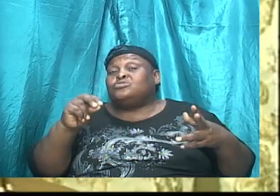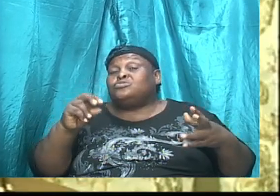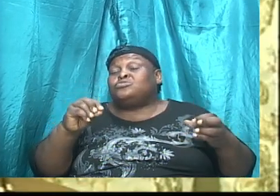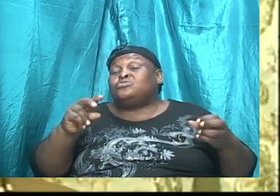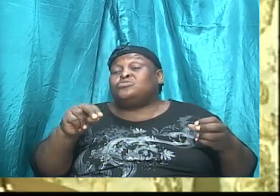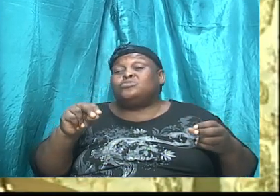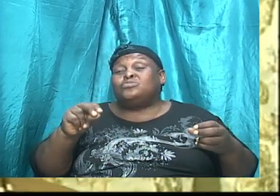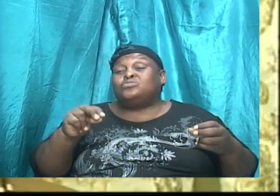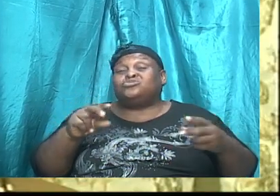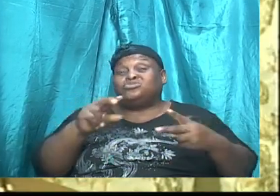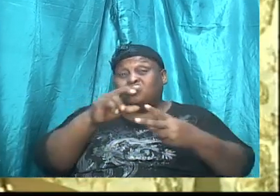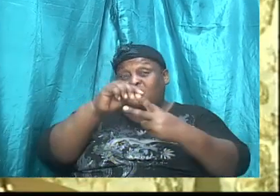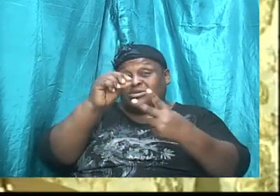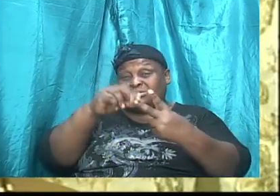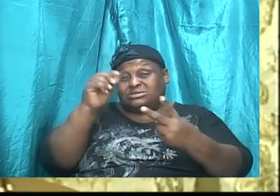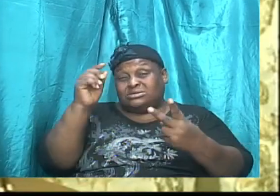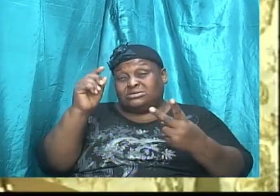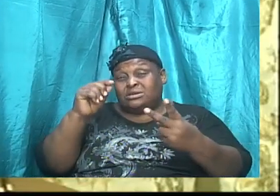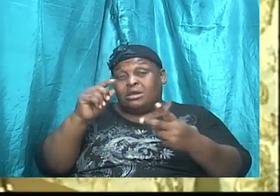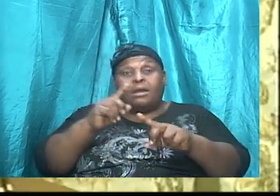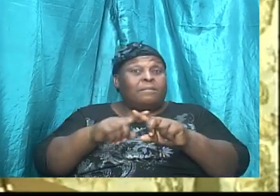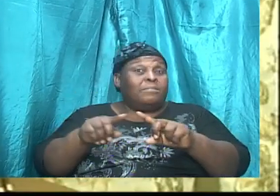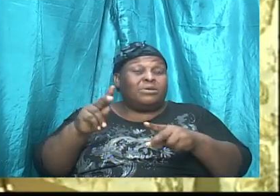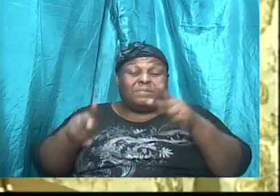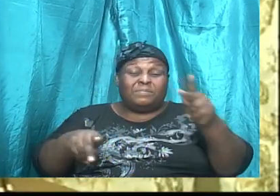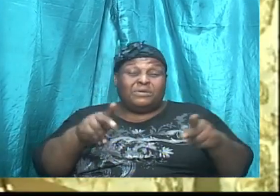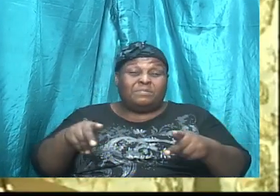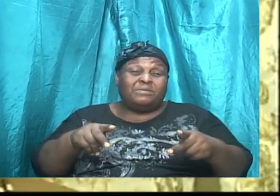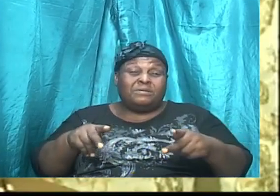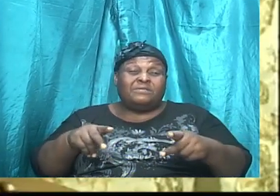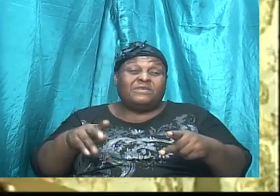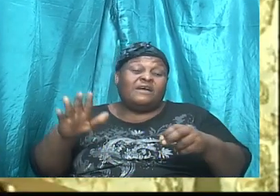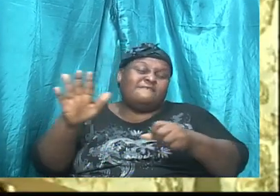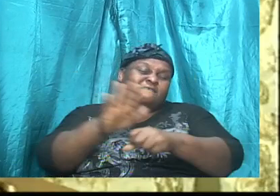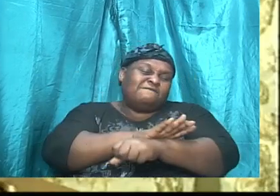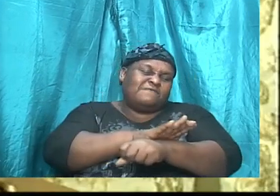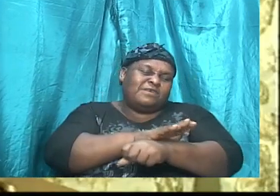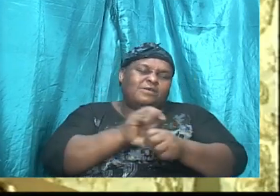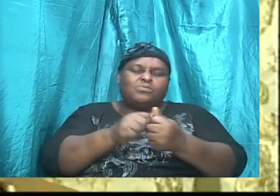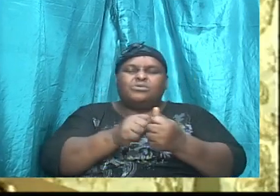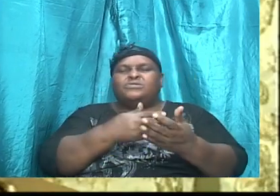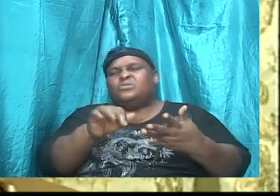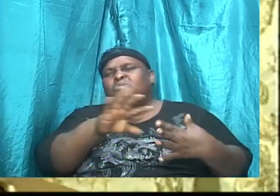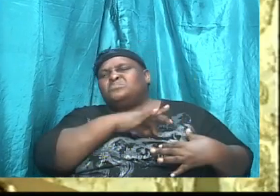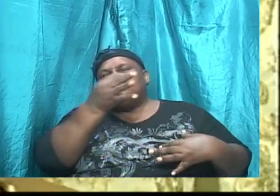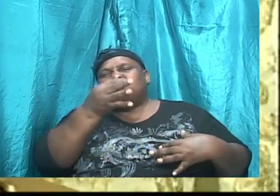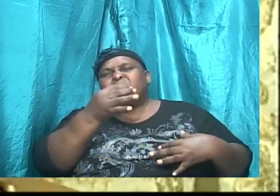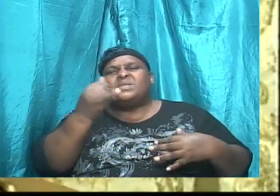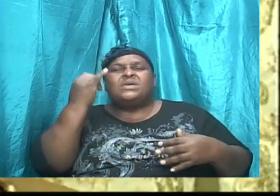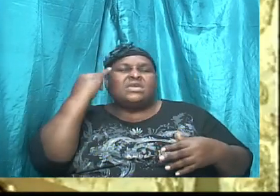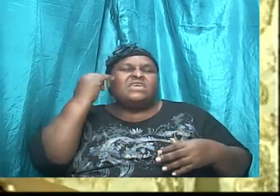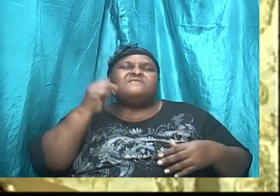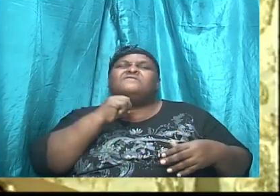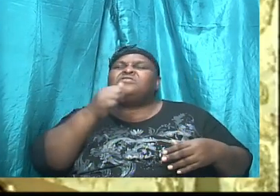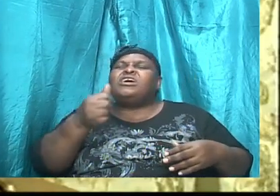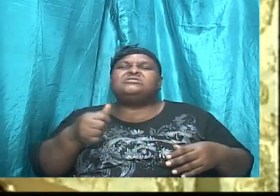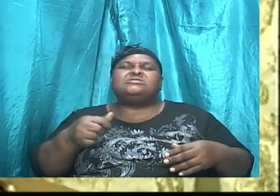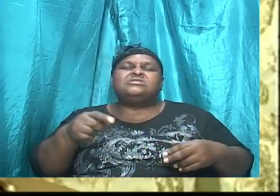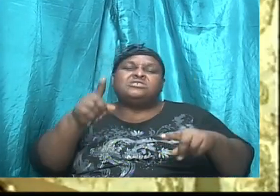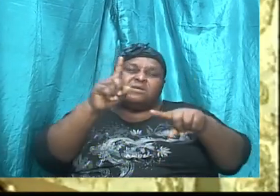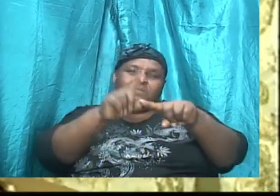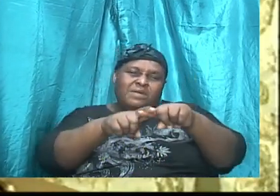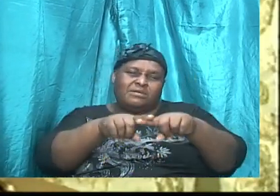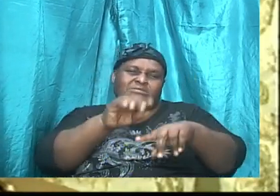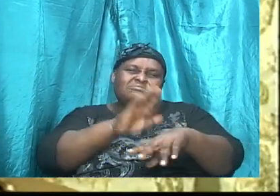Holy Ghost and is filled with the presence of God. If he does not rely on that spirit, he will still